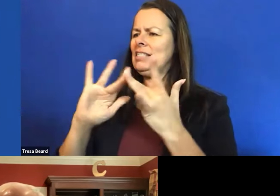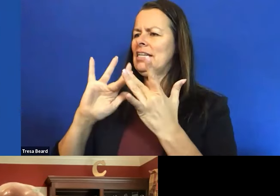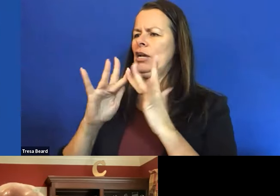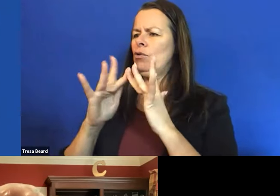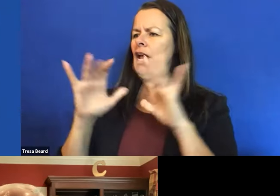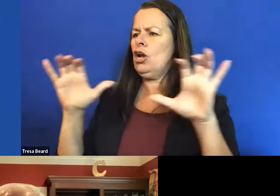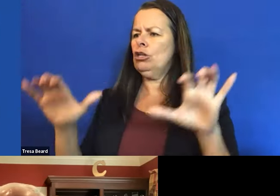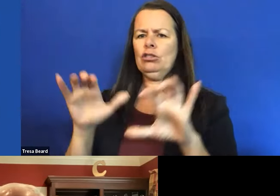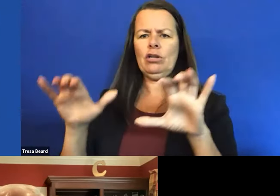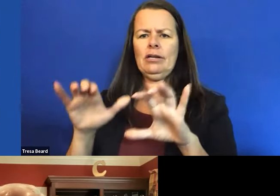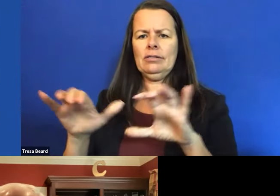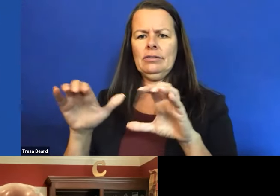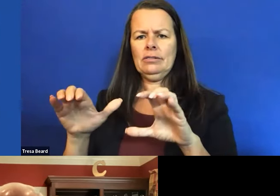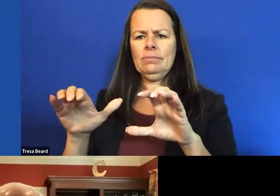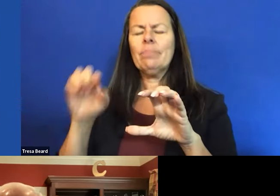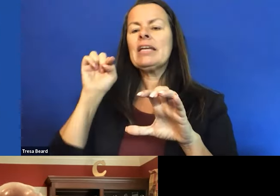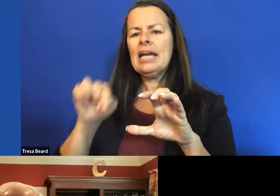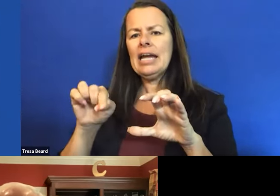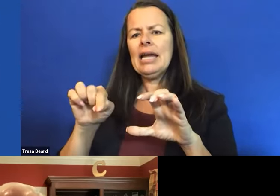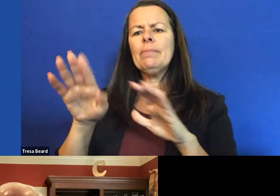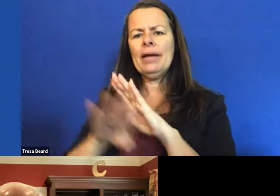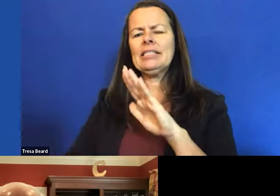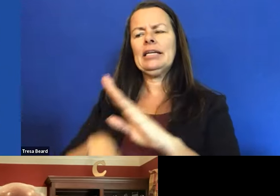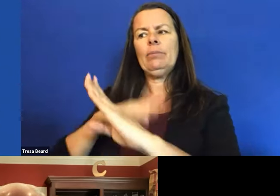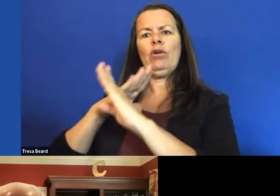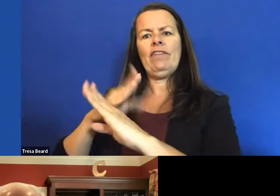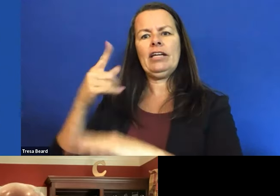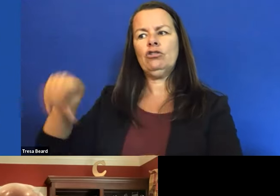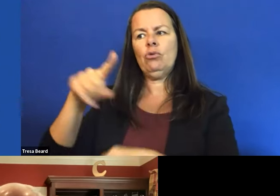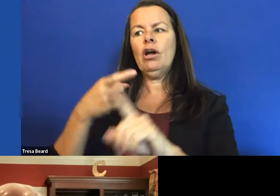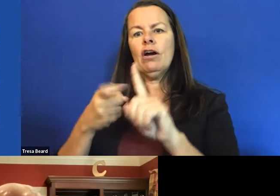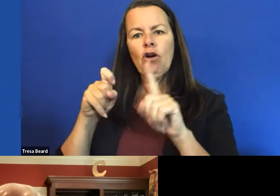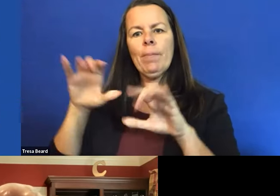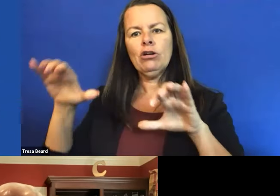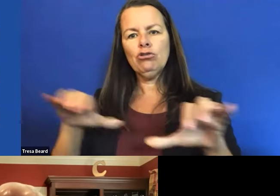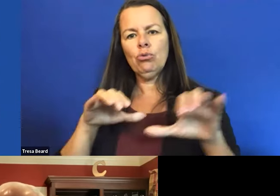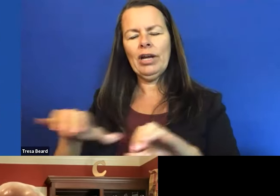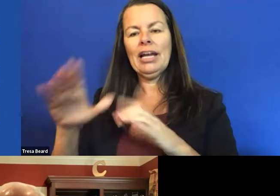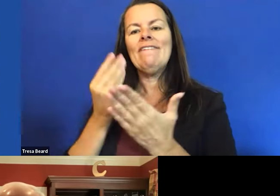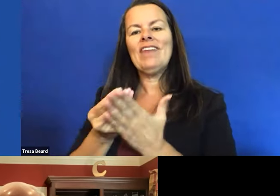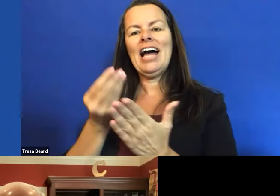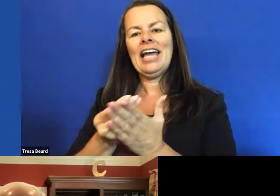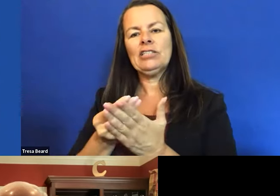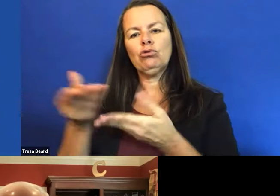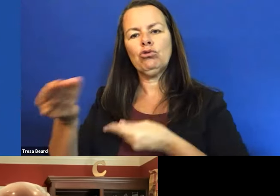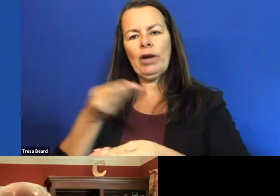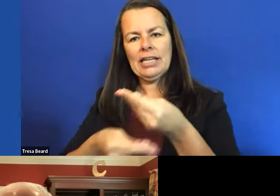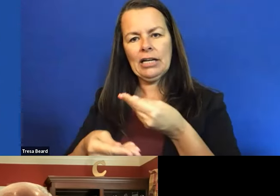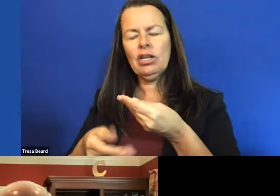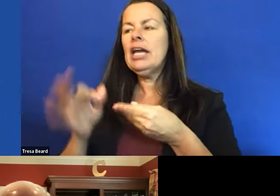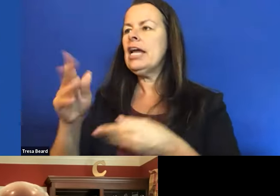prevents you to go ahead and do financial transactions. It permits you to